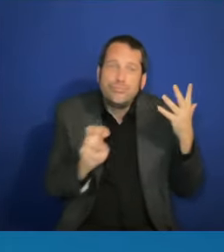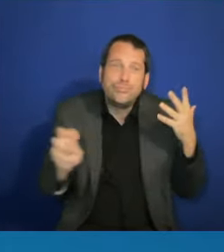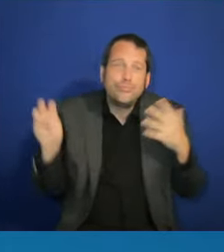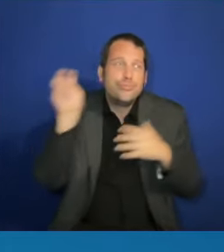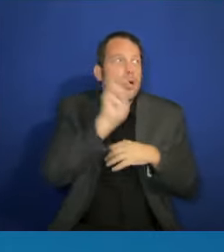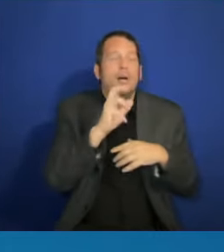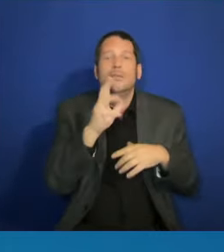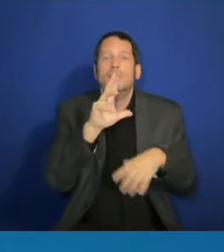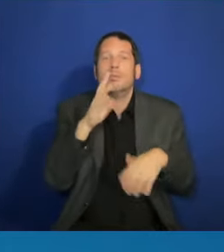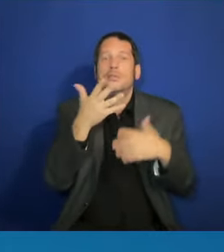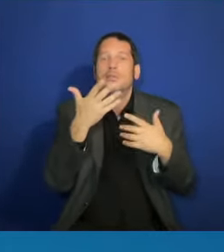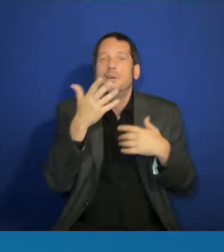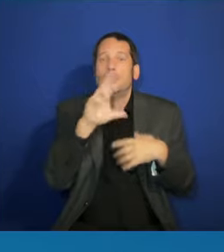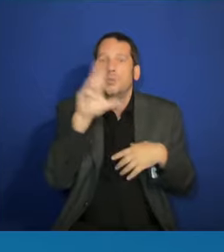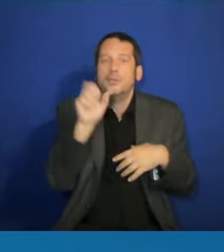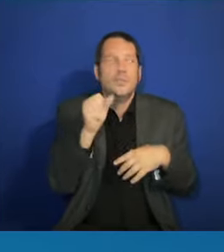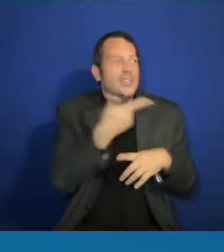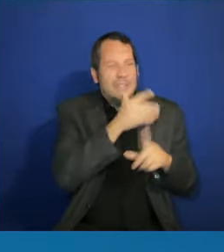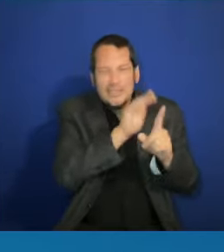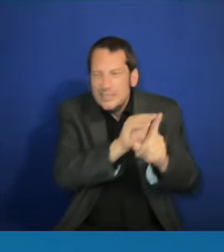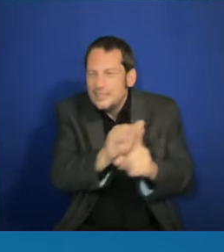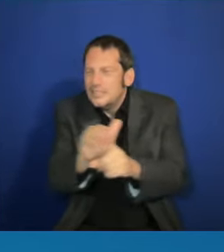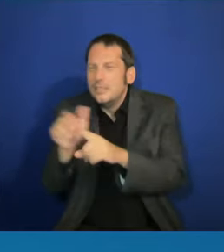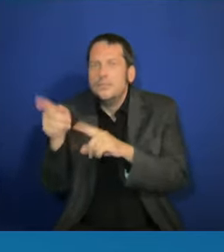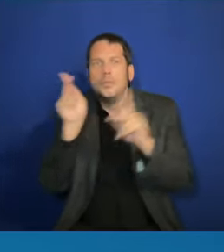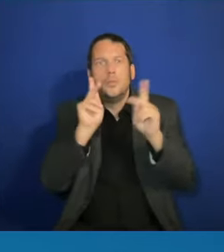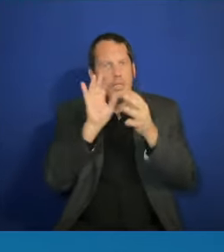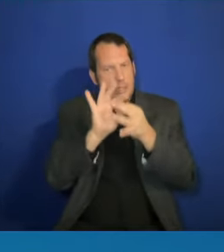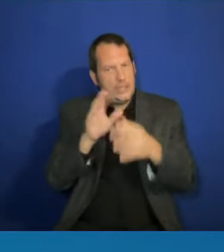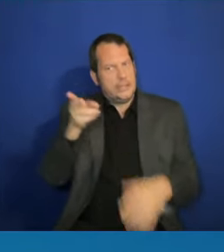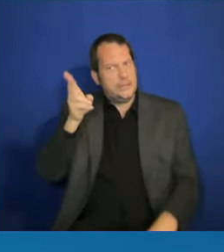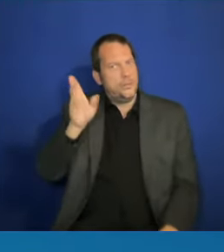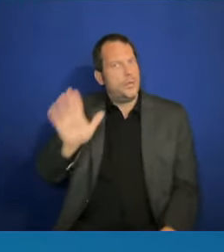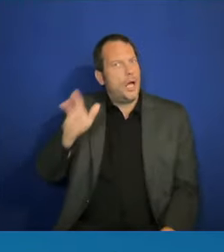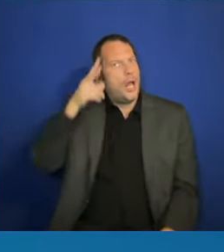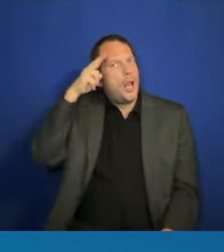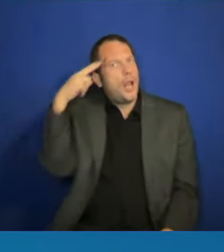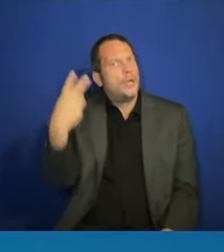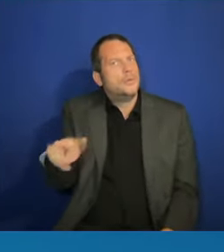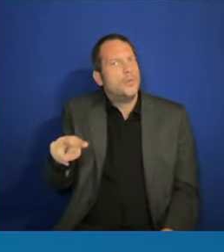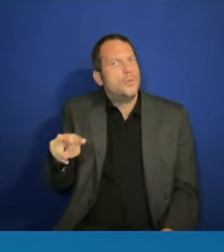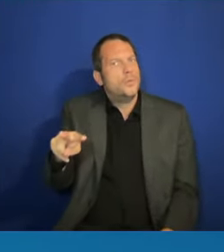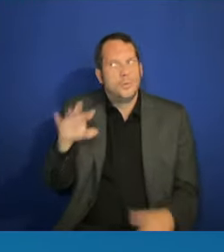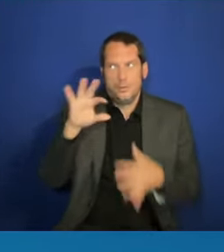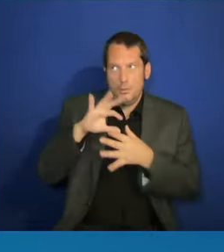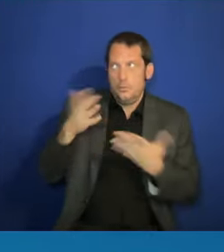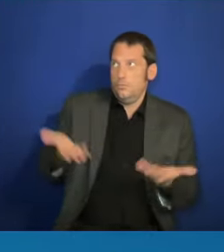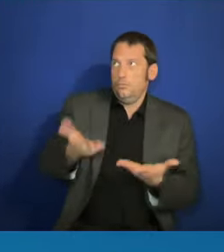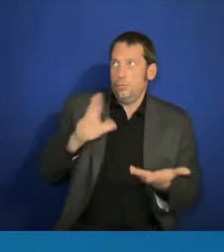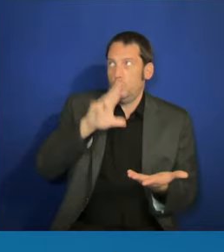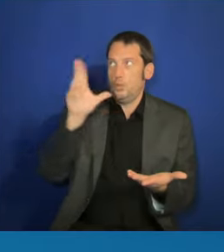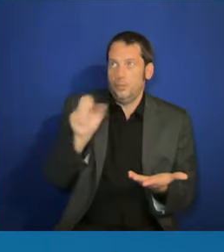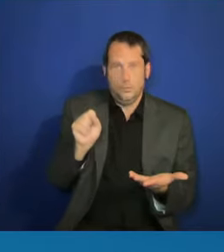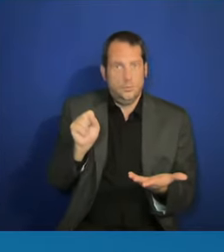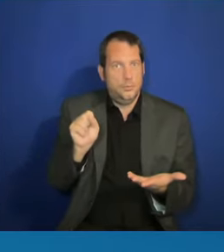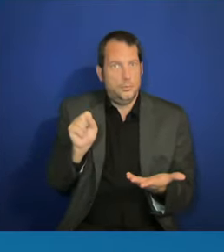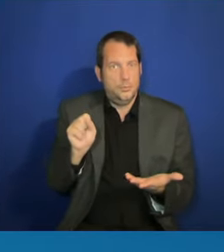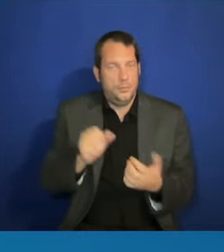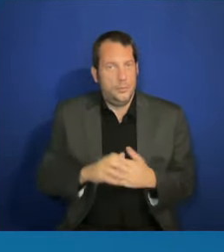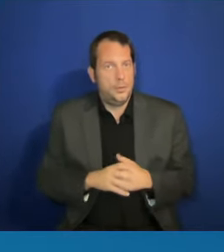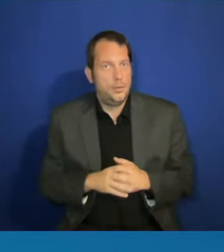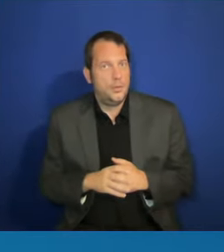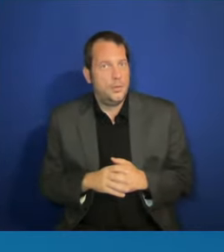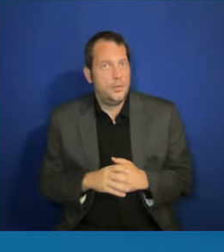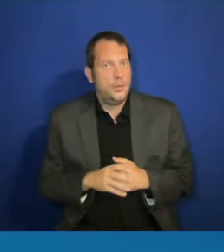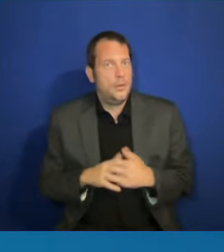of Latinos in the United States, the present, understanding how we all